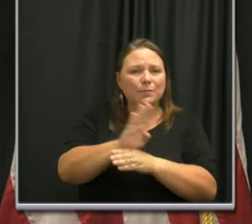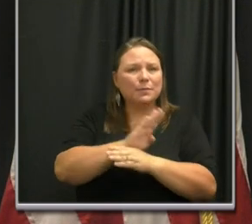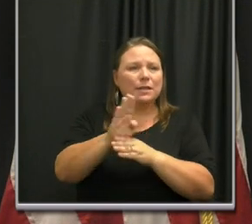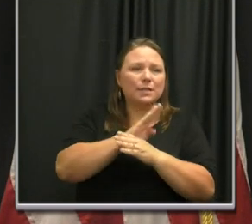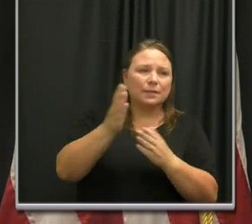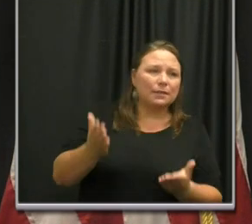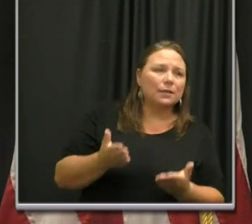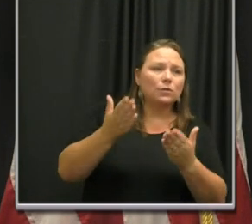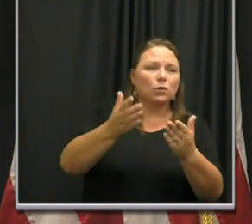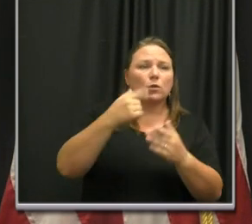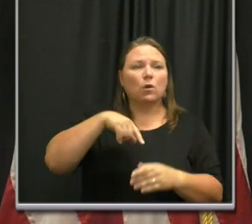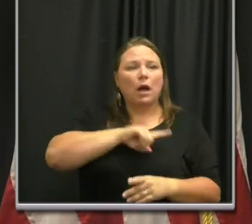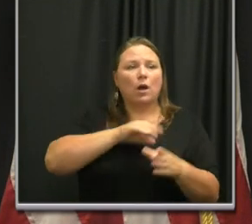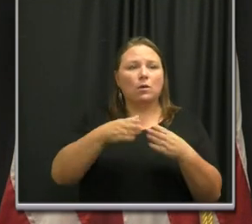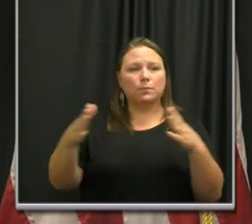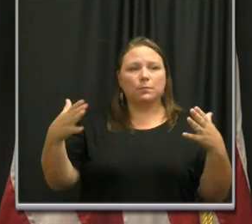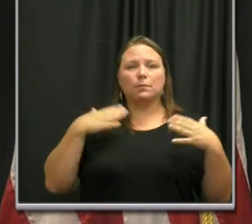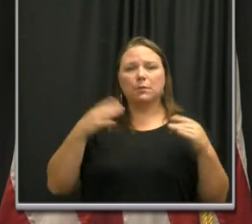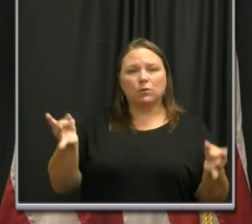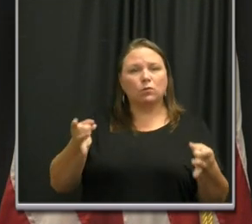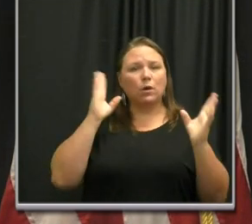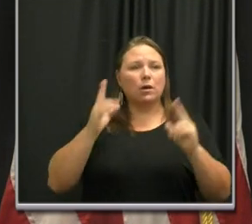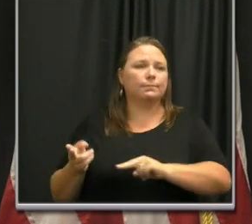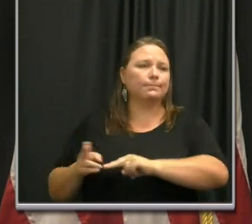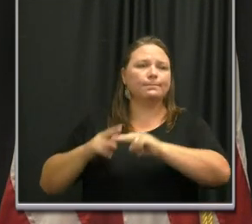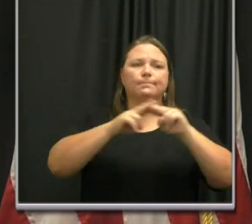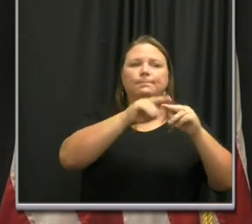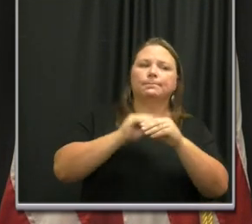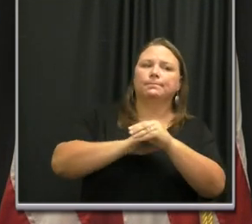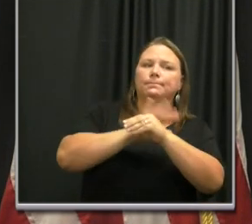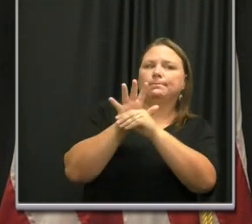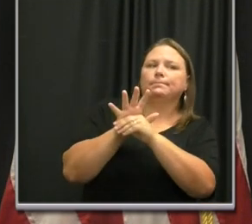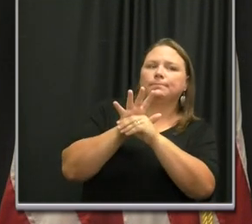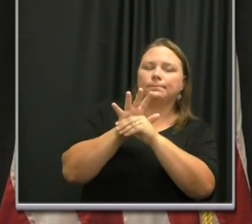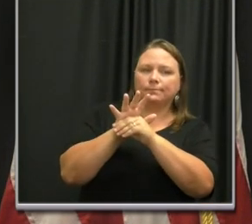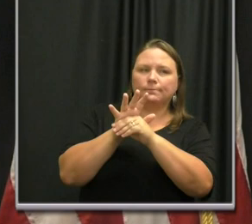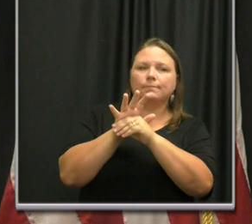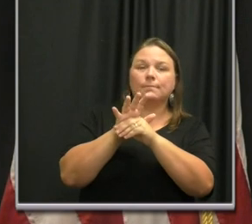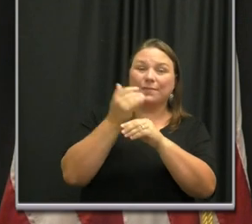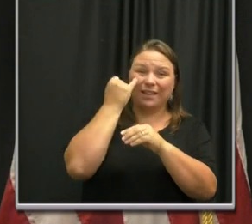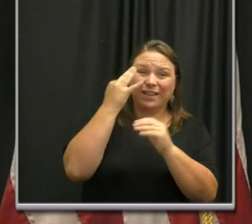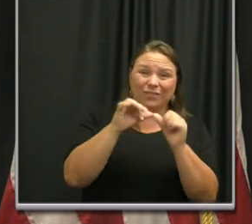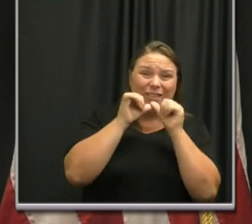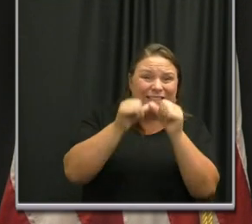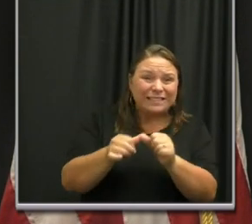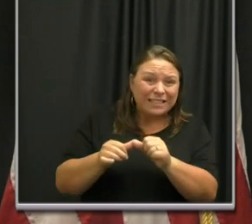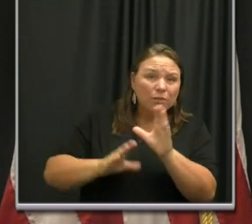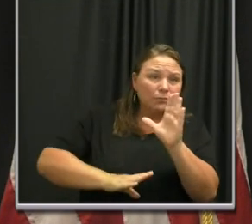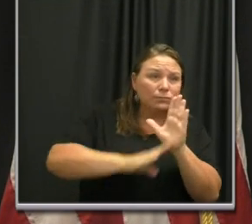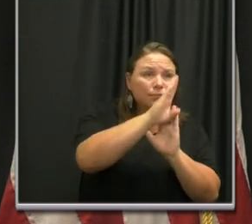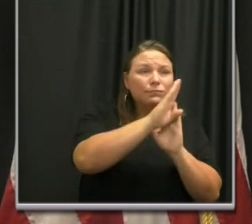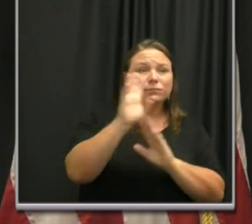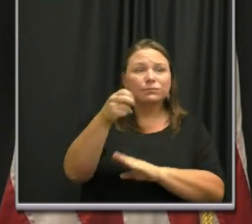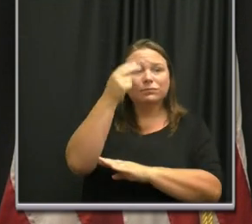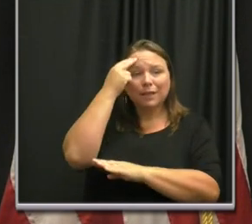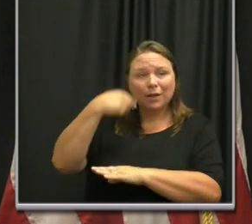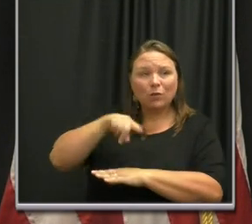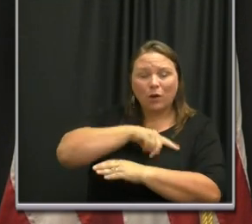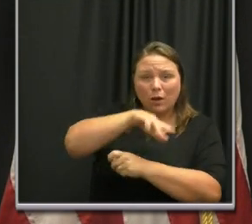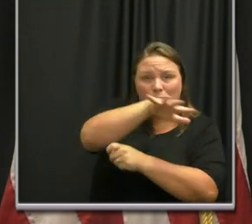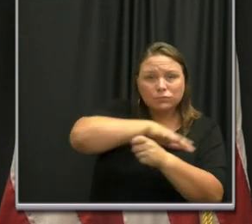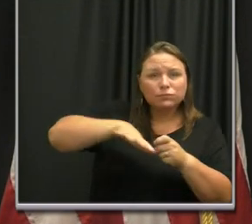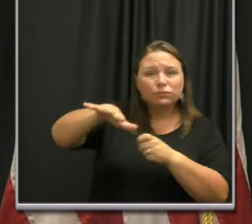contributes to our public health crisis. And as long as our COVID-19 spike continues in Nashville and our